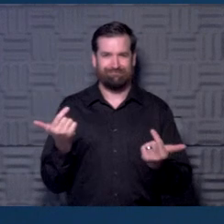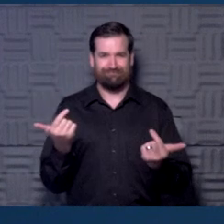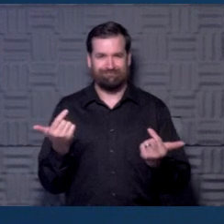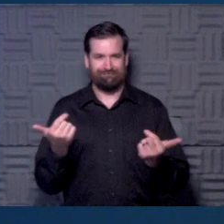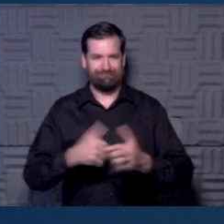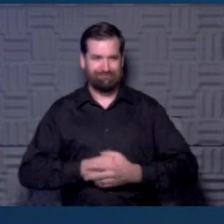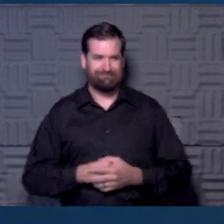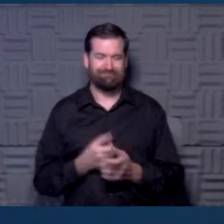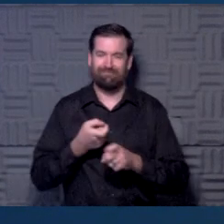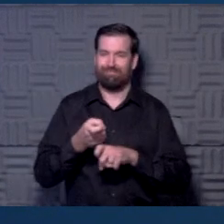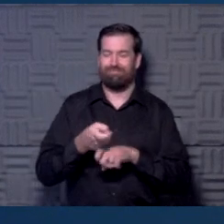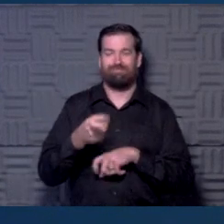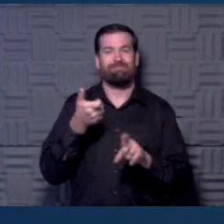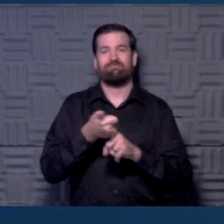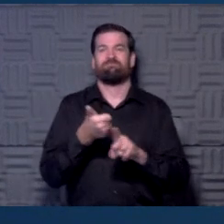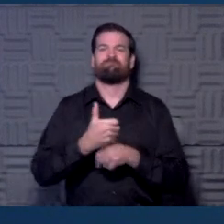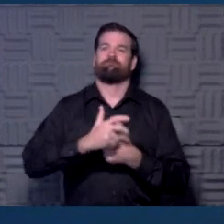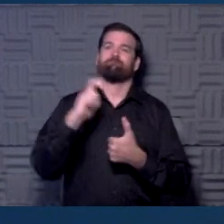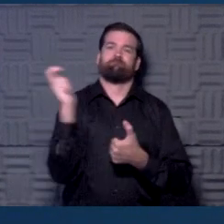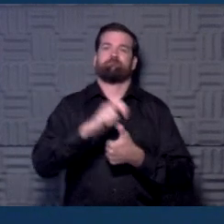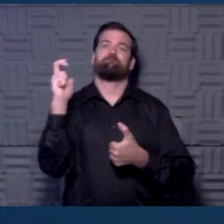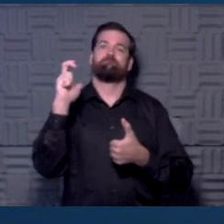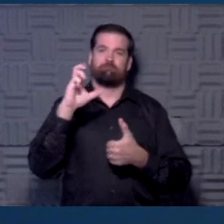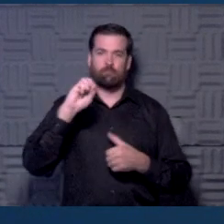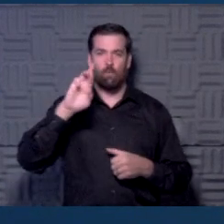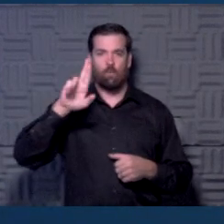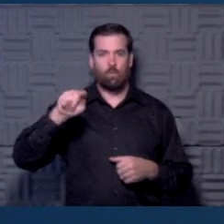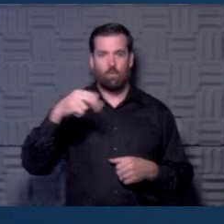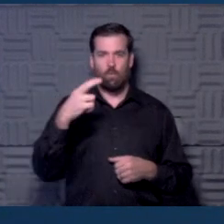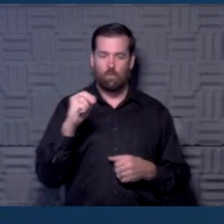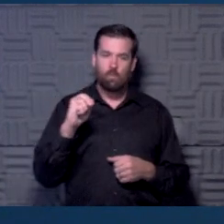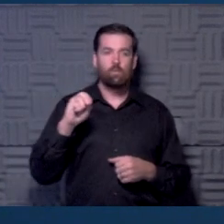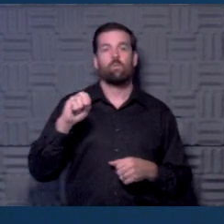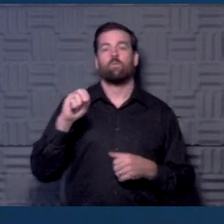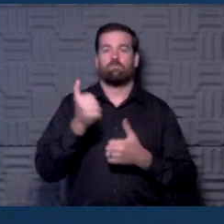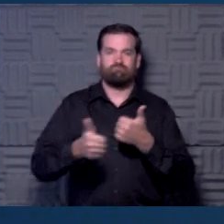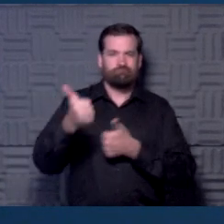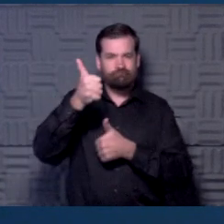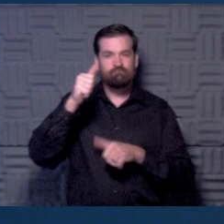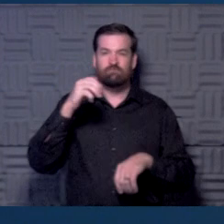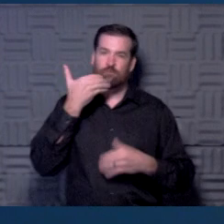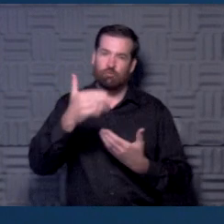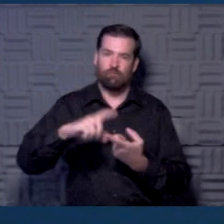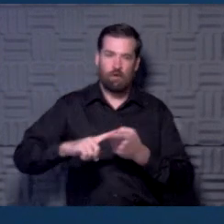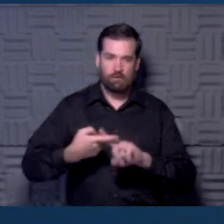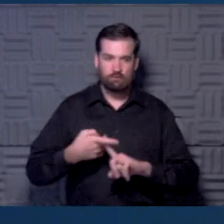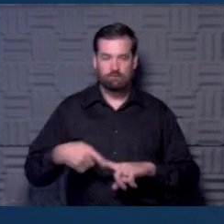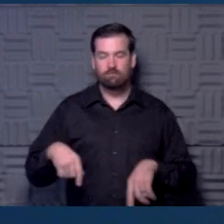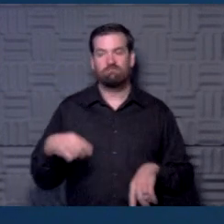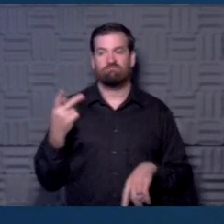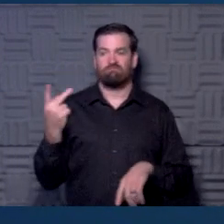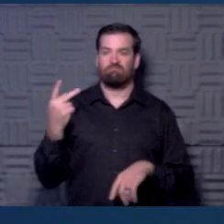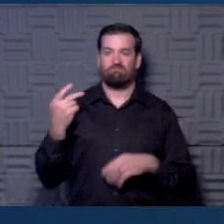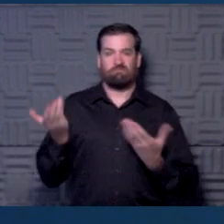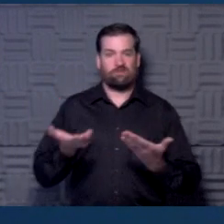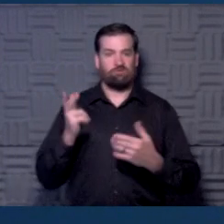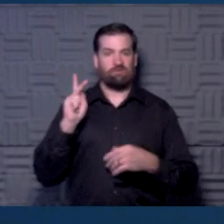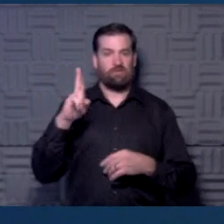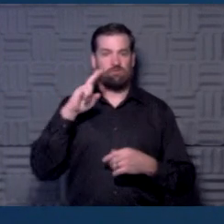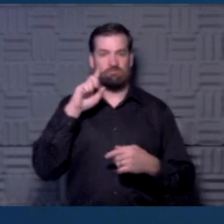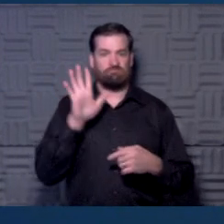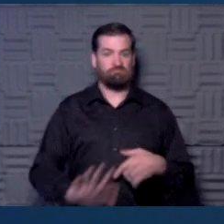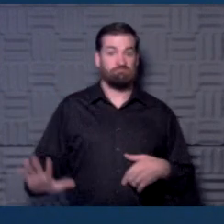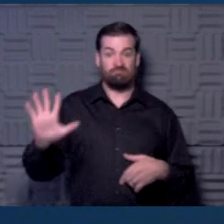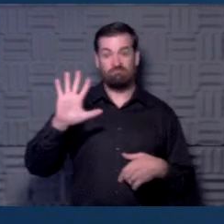bit. Bruce is an outstanding orthopedic surgeon. He's the chair of orthopedic surgery. think of him as a good friend, and he and I have been both here at KU for